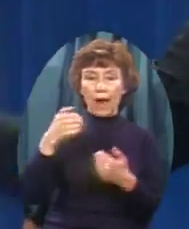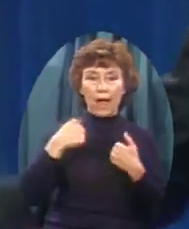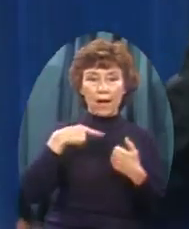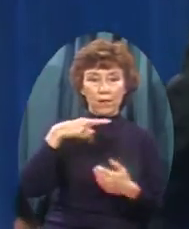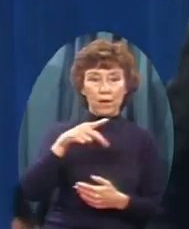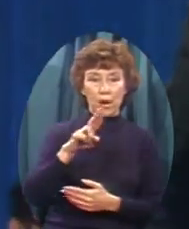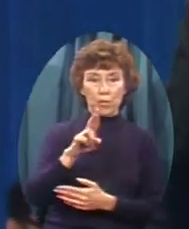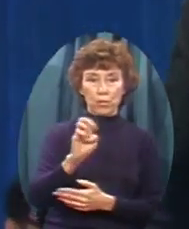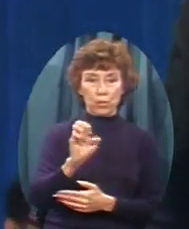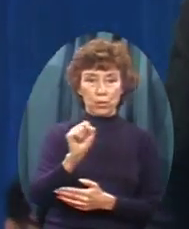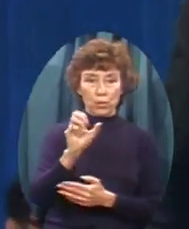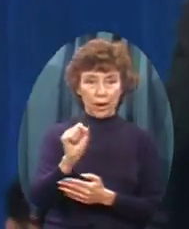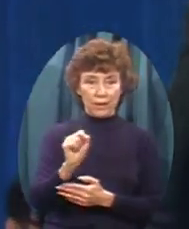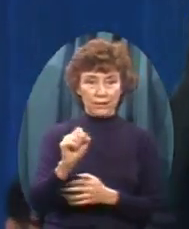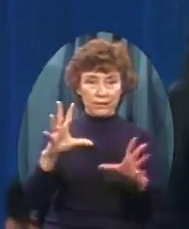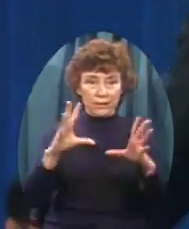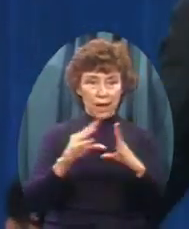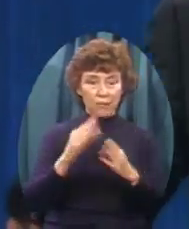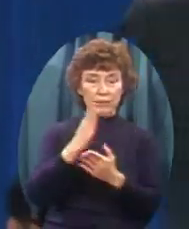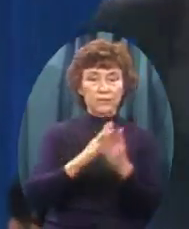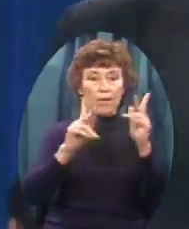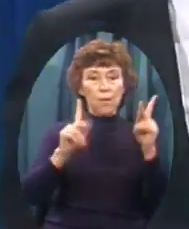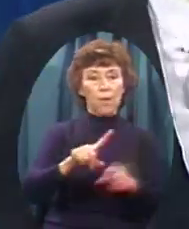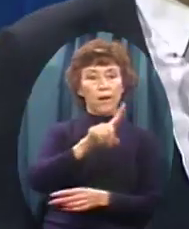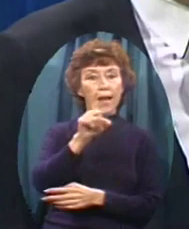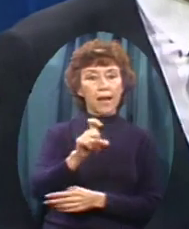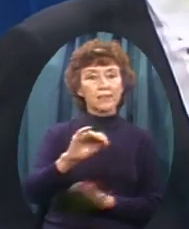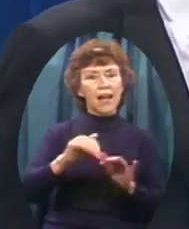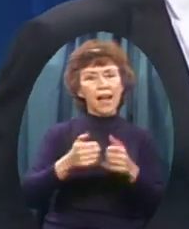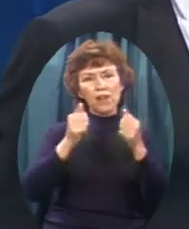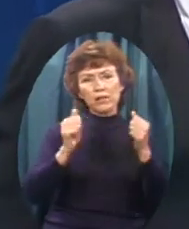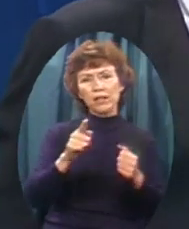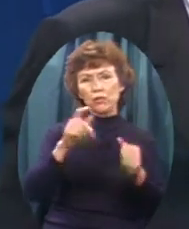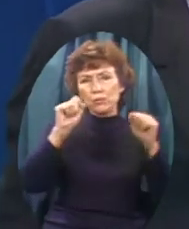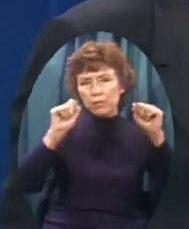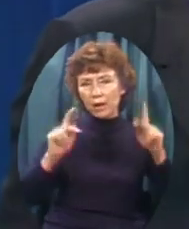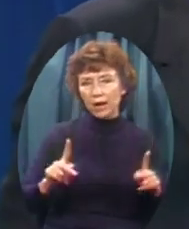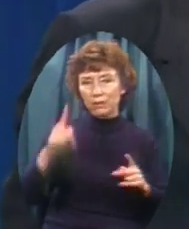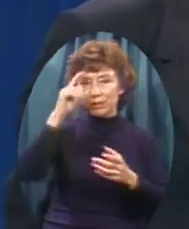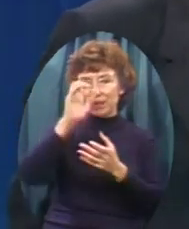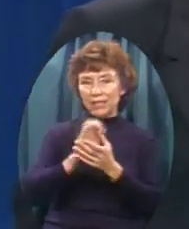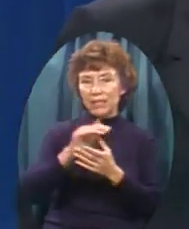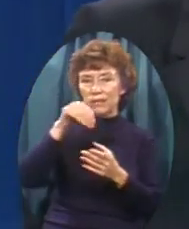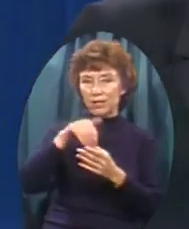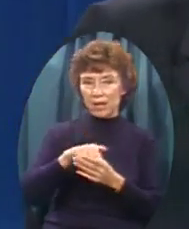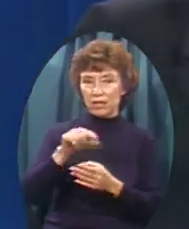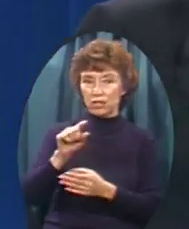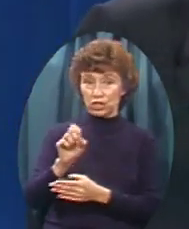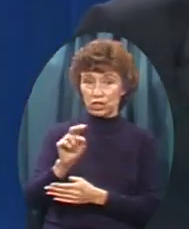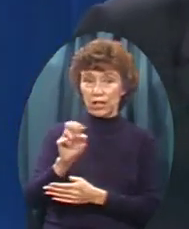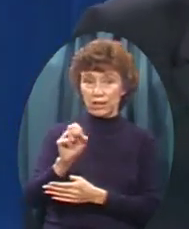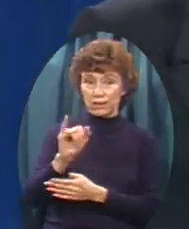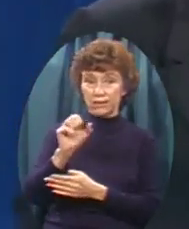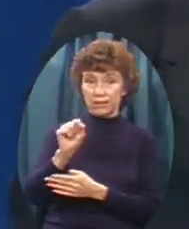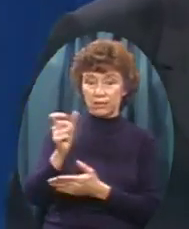Someone will invariably ask How could you possibly believe In the Genesis account of creation